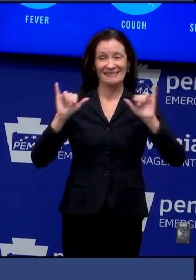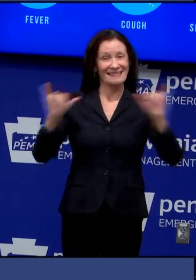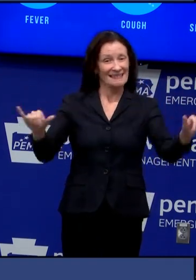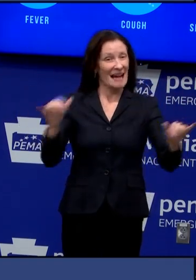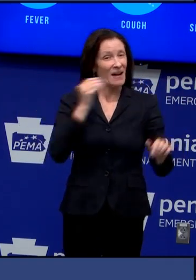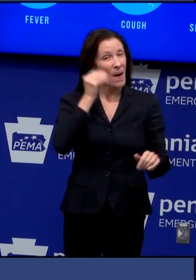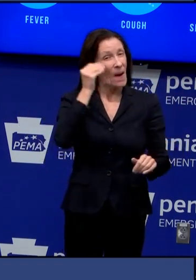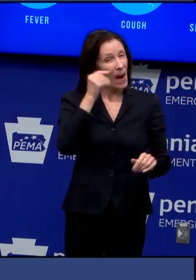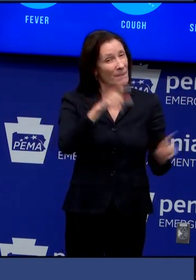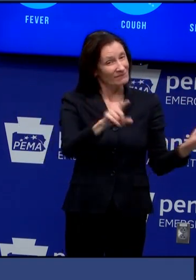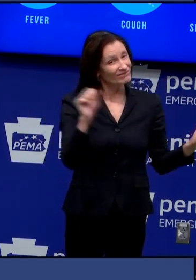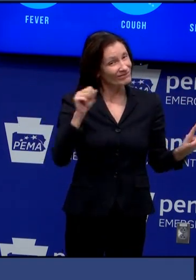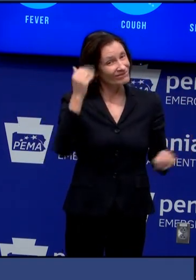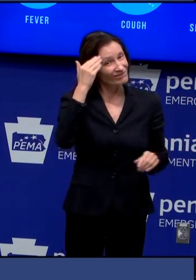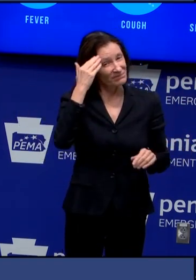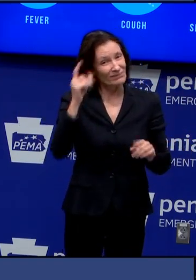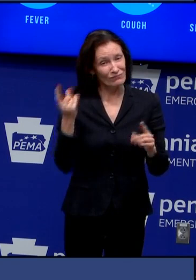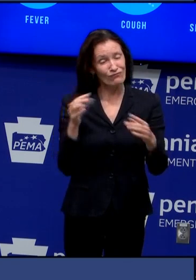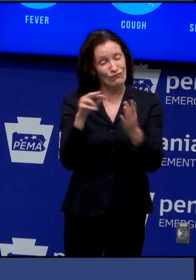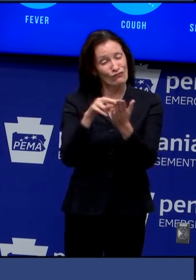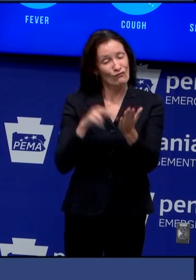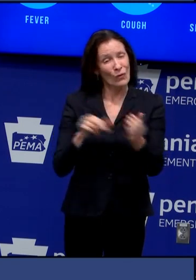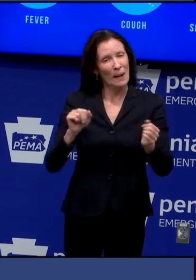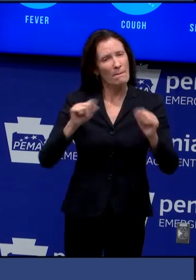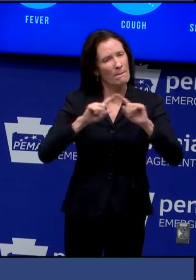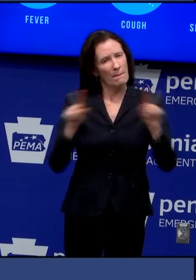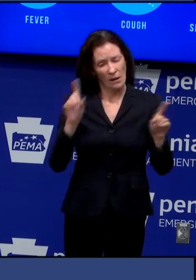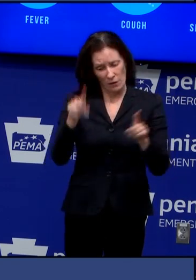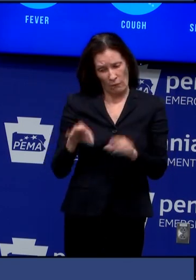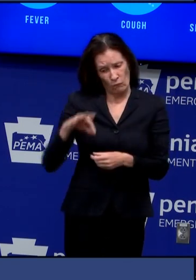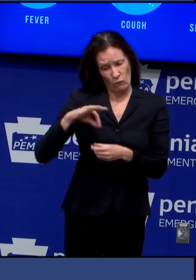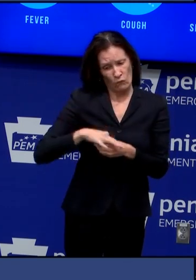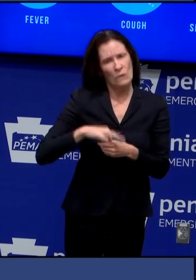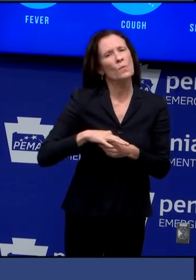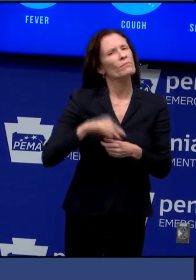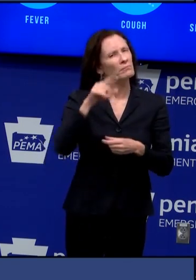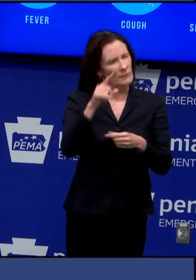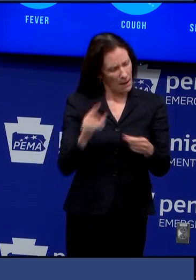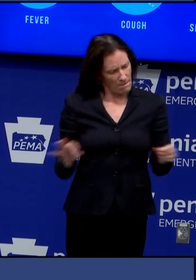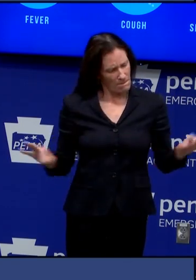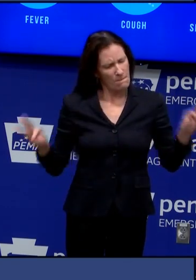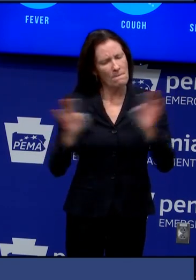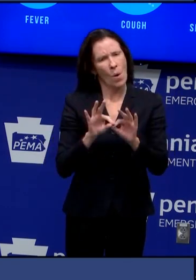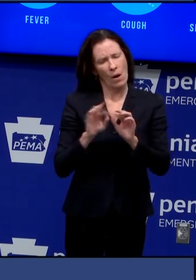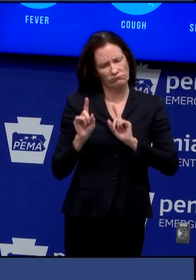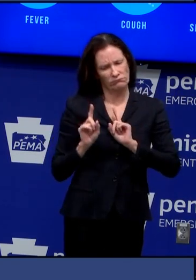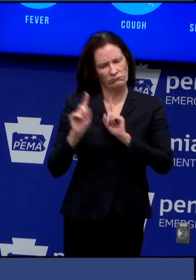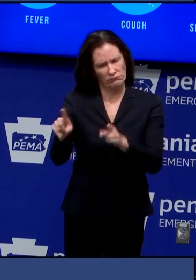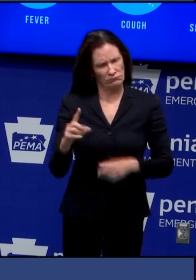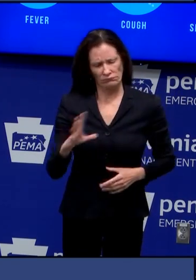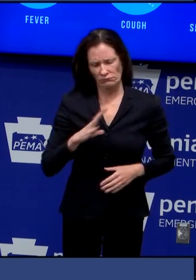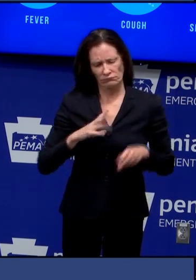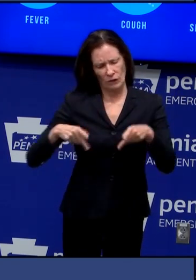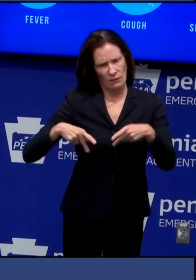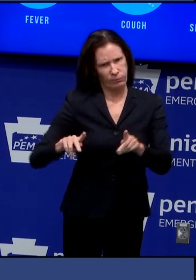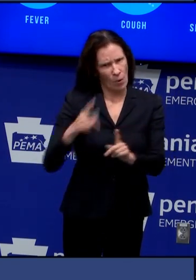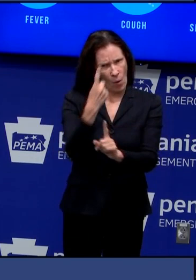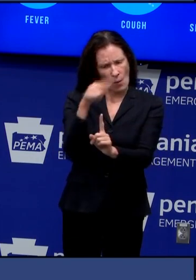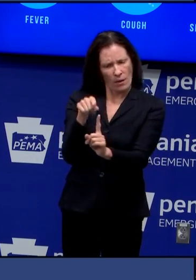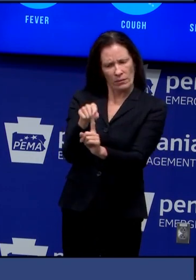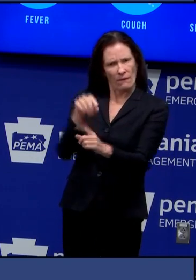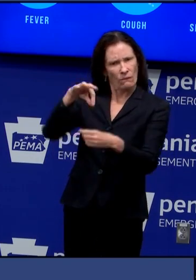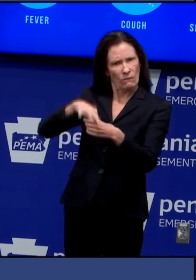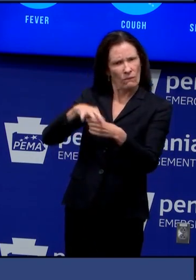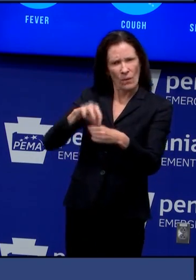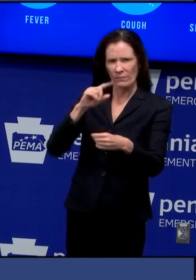there's going to be some shifting from red to yellow regardless on election day every voter can leave their